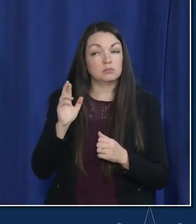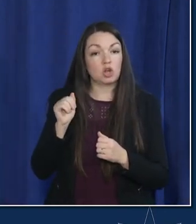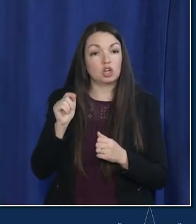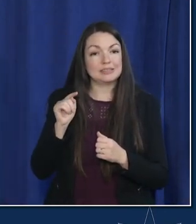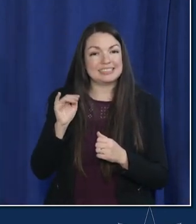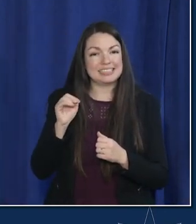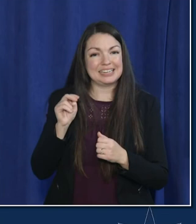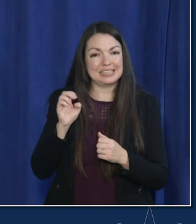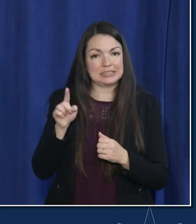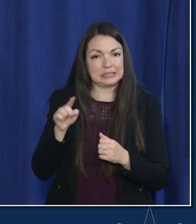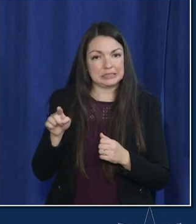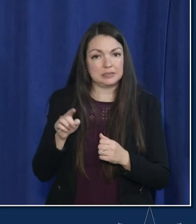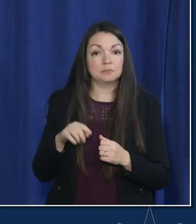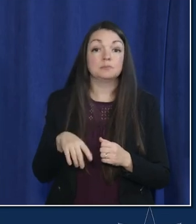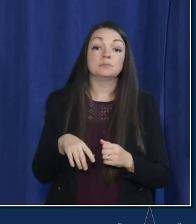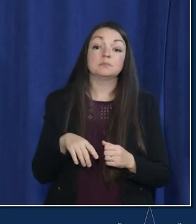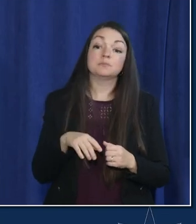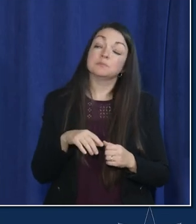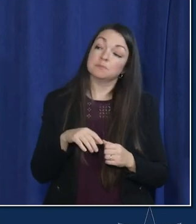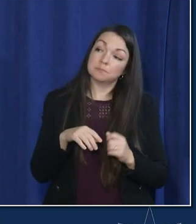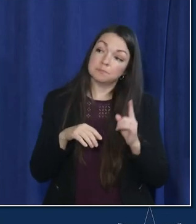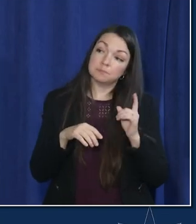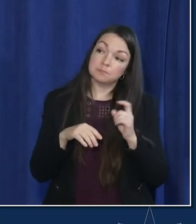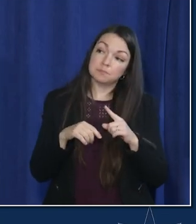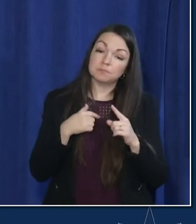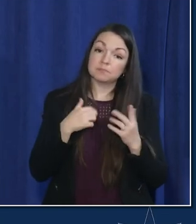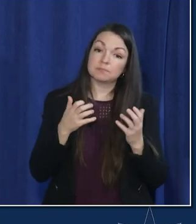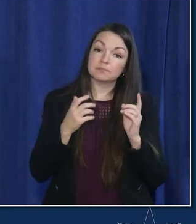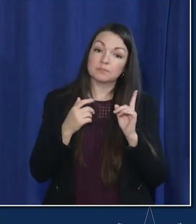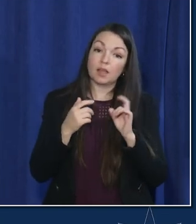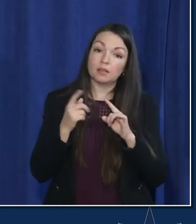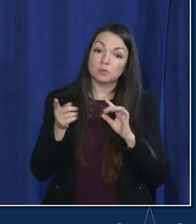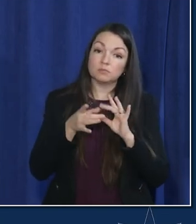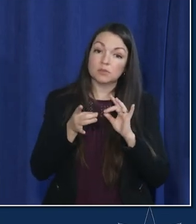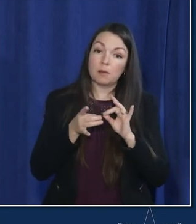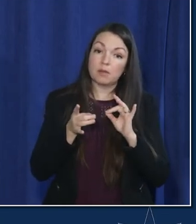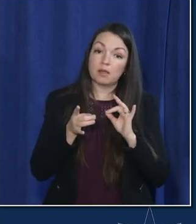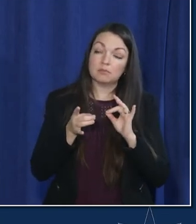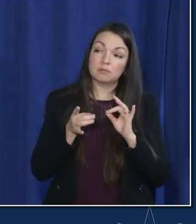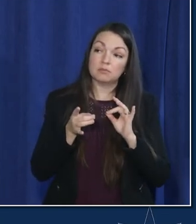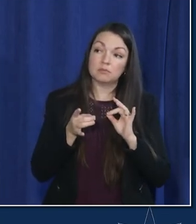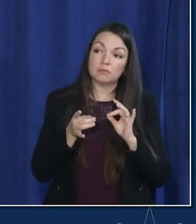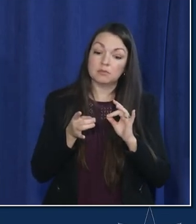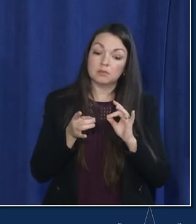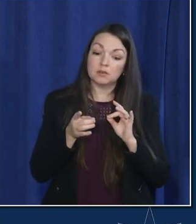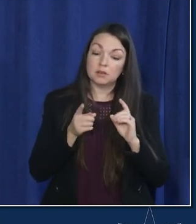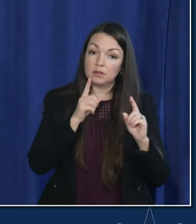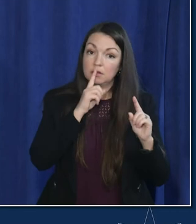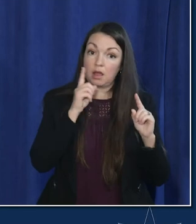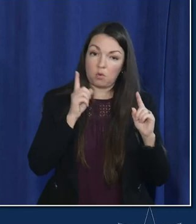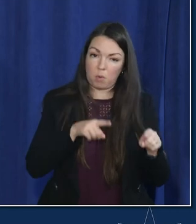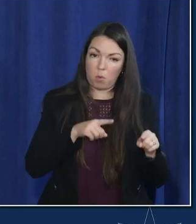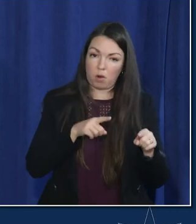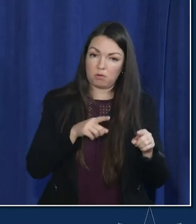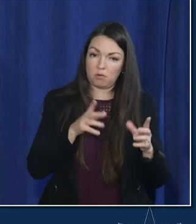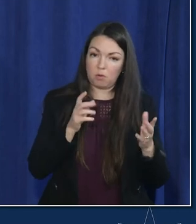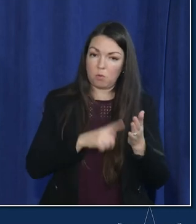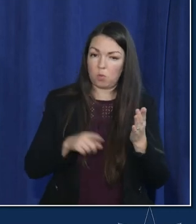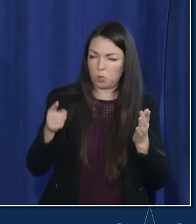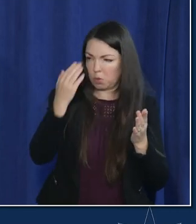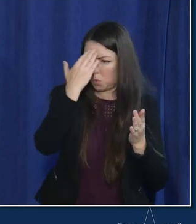um ceo martinez i'd just like to ask you to uh comment on a report ask you what you know about